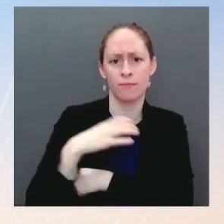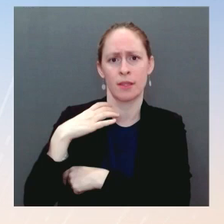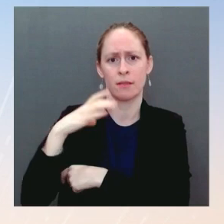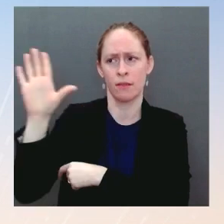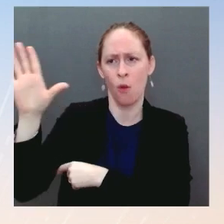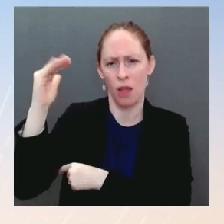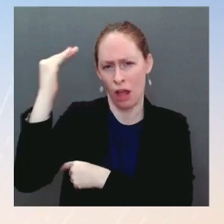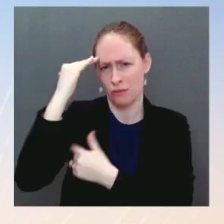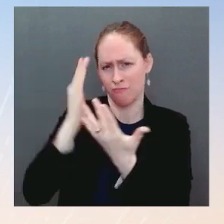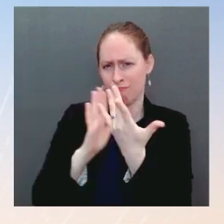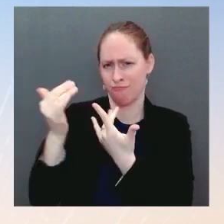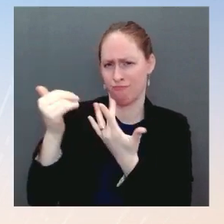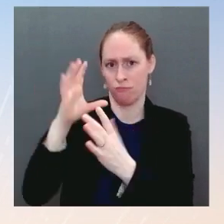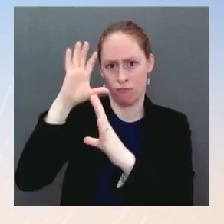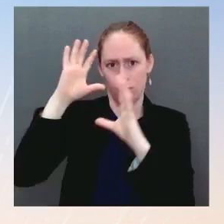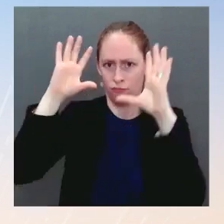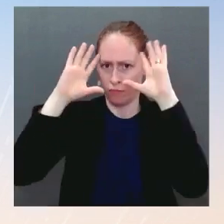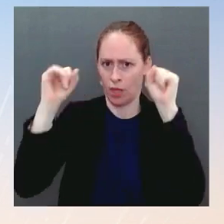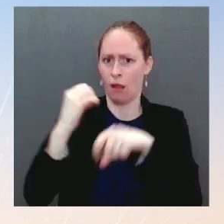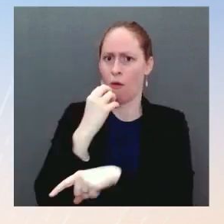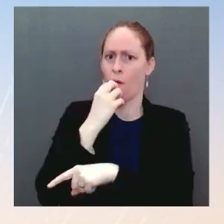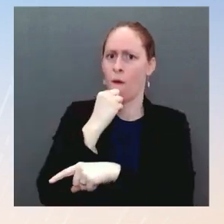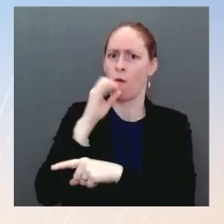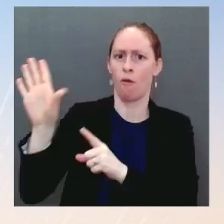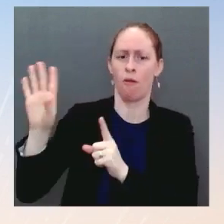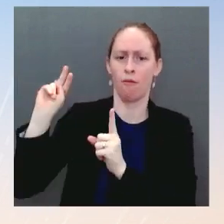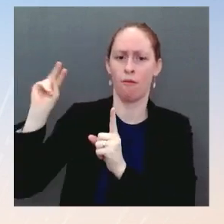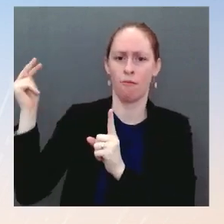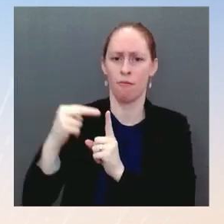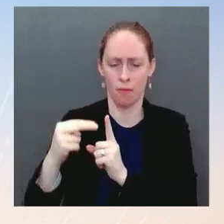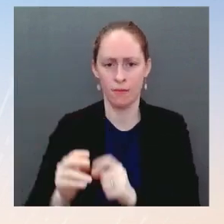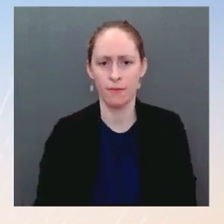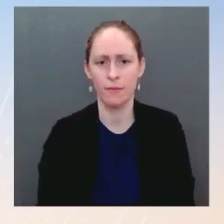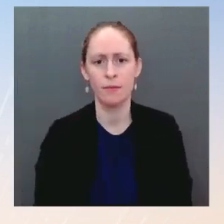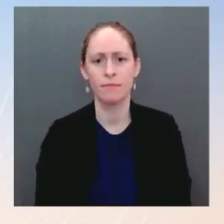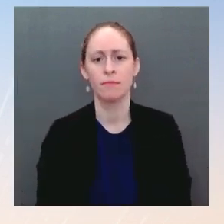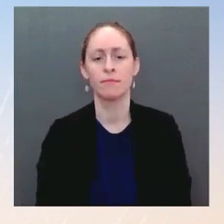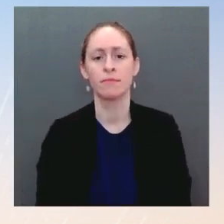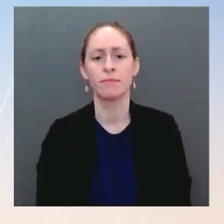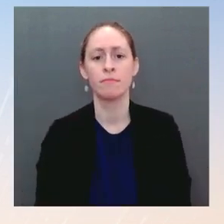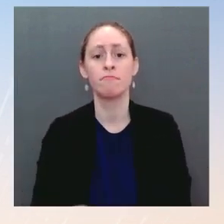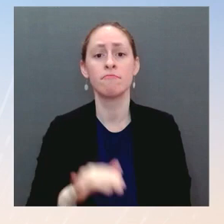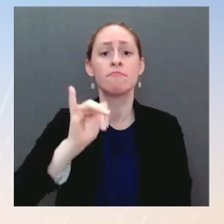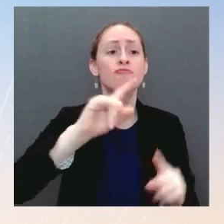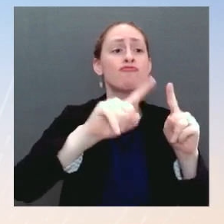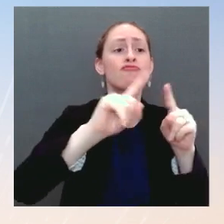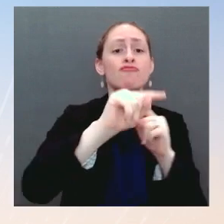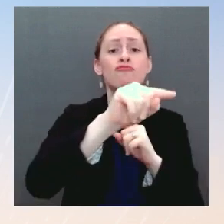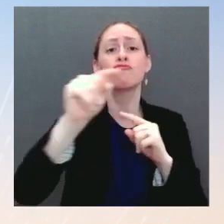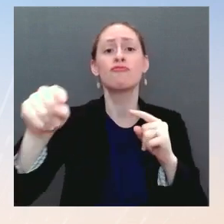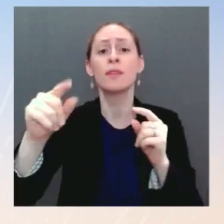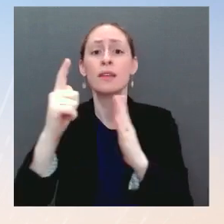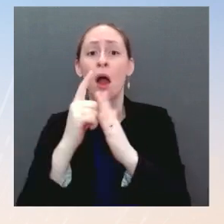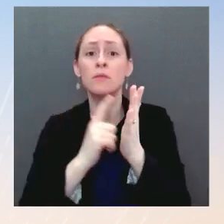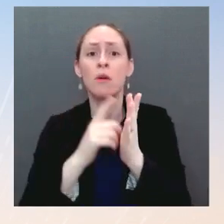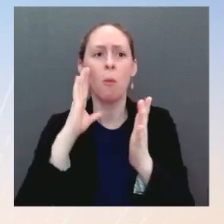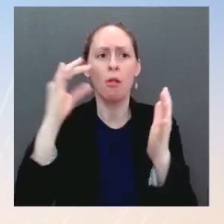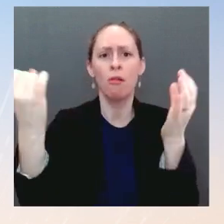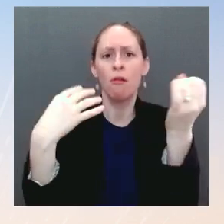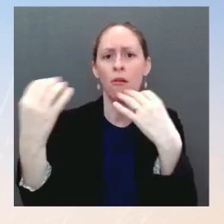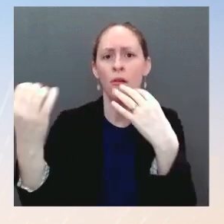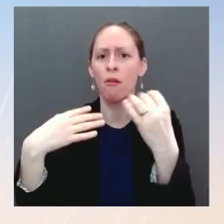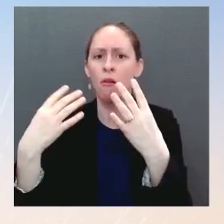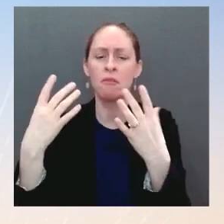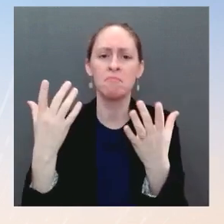Richmond, Paige Herwig, who's a member of our council's office, and Louisa Terrell. As has been standard in the past,